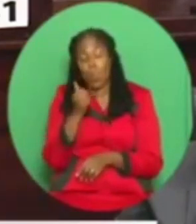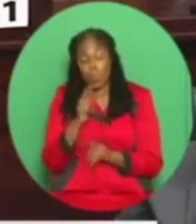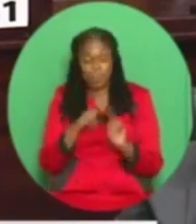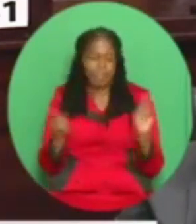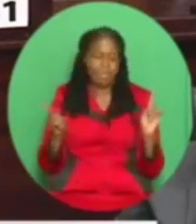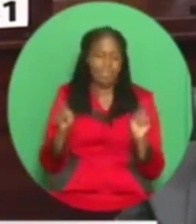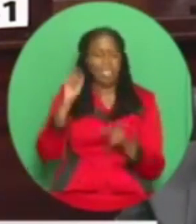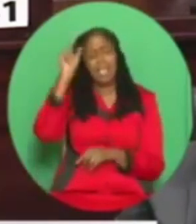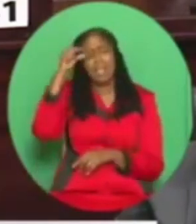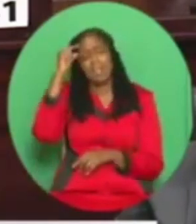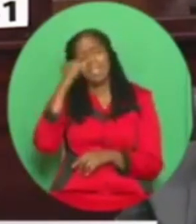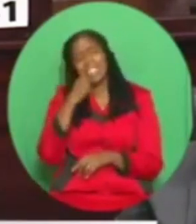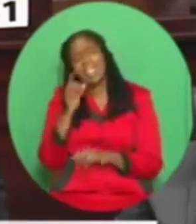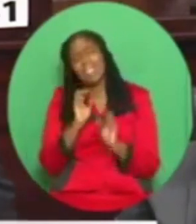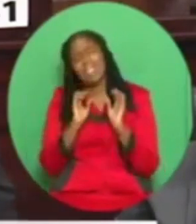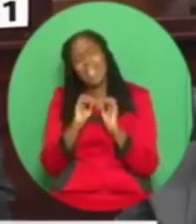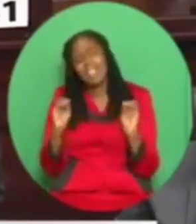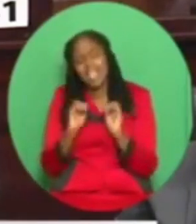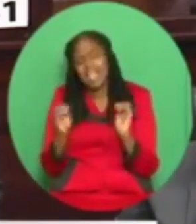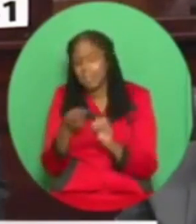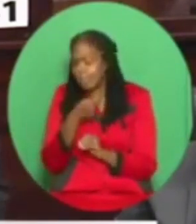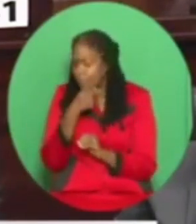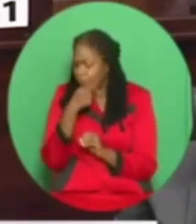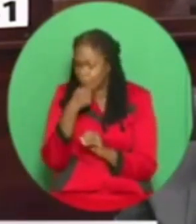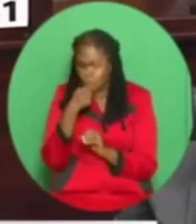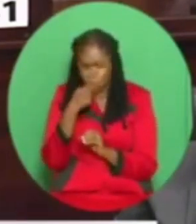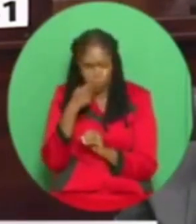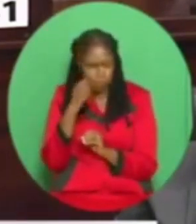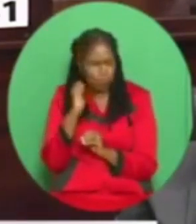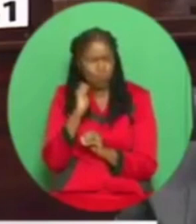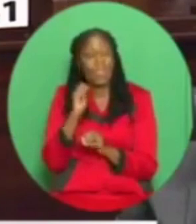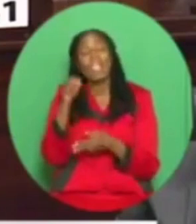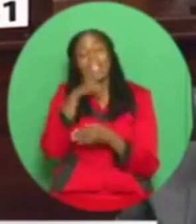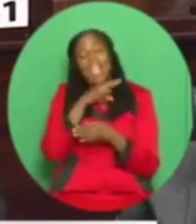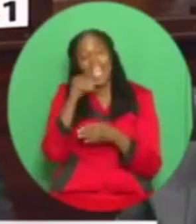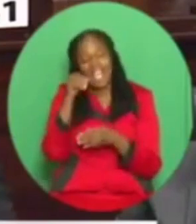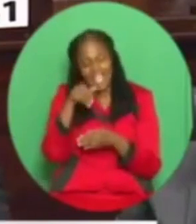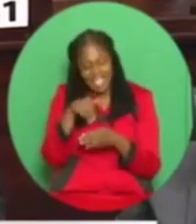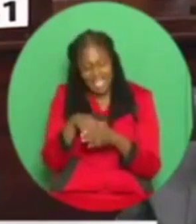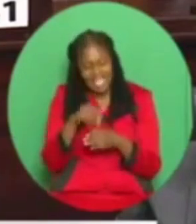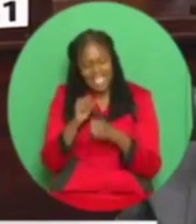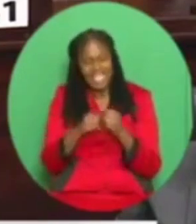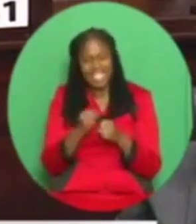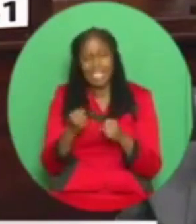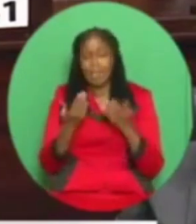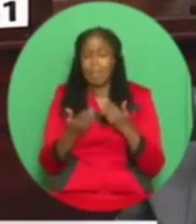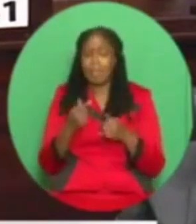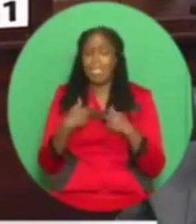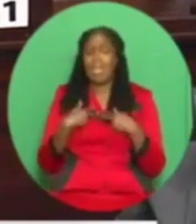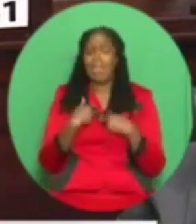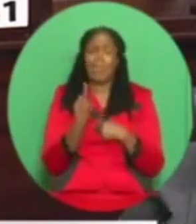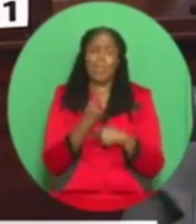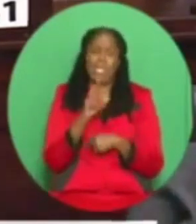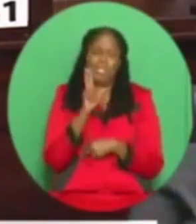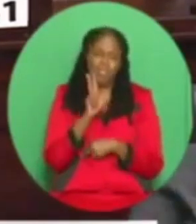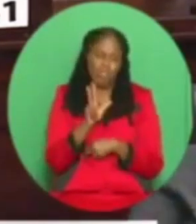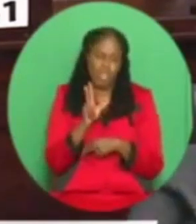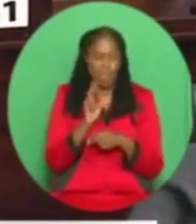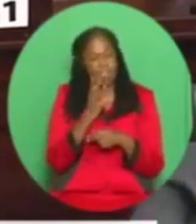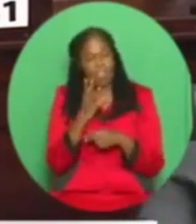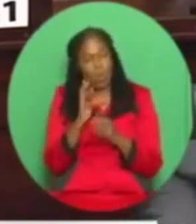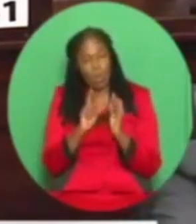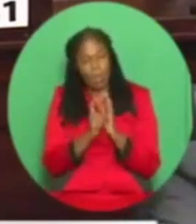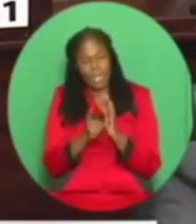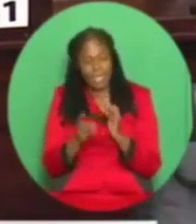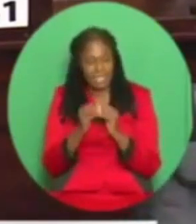the government says nothing and during the year on another time I only have, I think, three minutes or four minutes left. Madam Speaker,